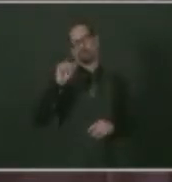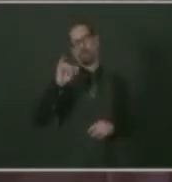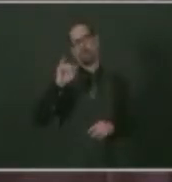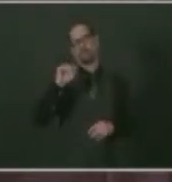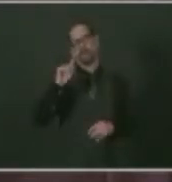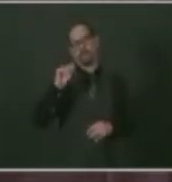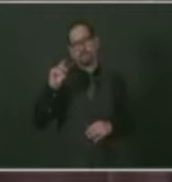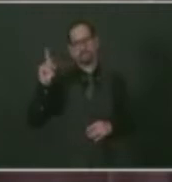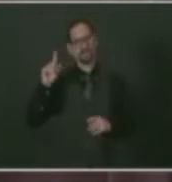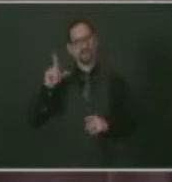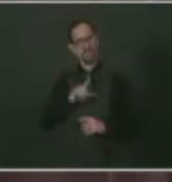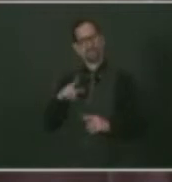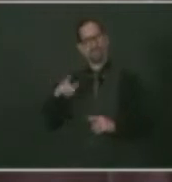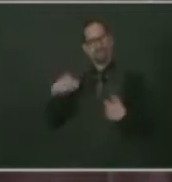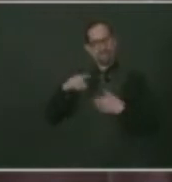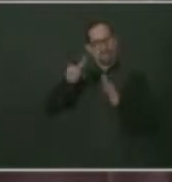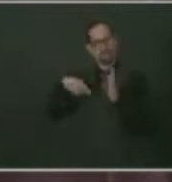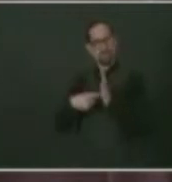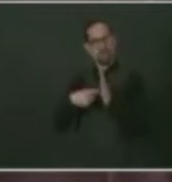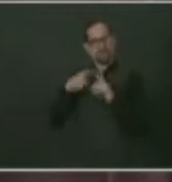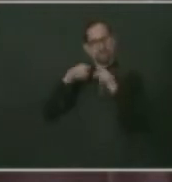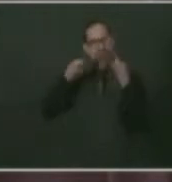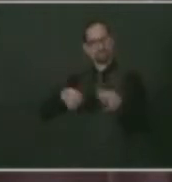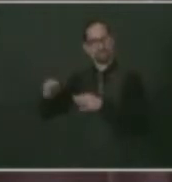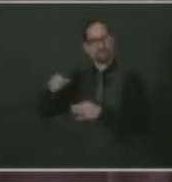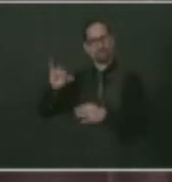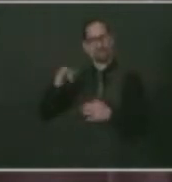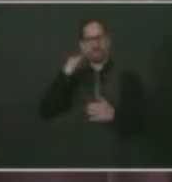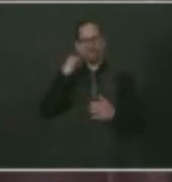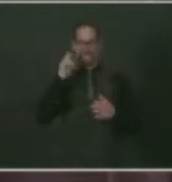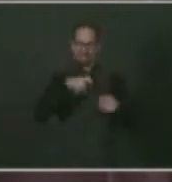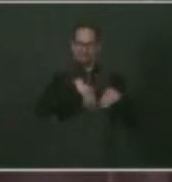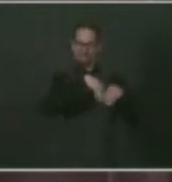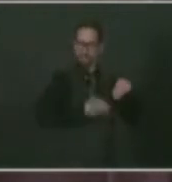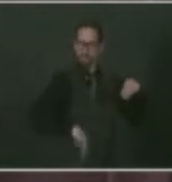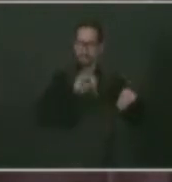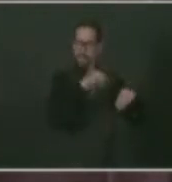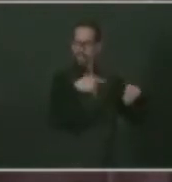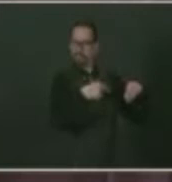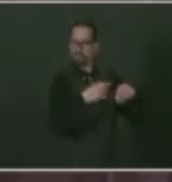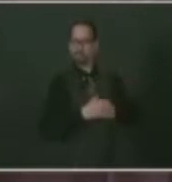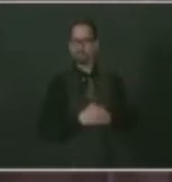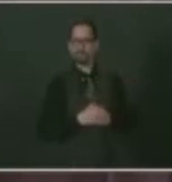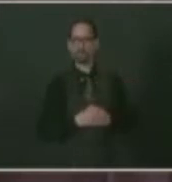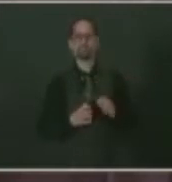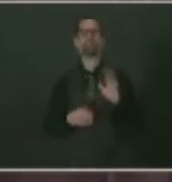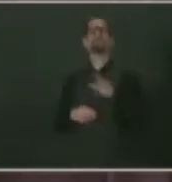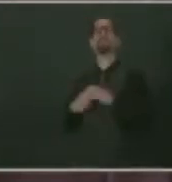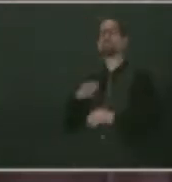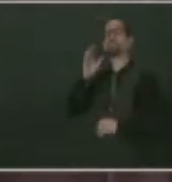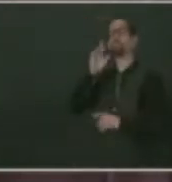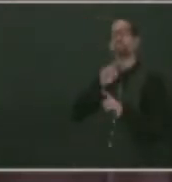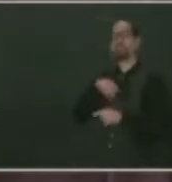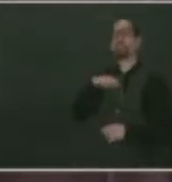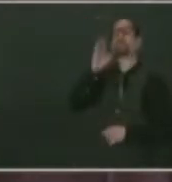in response to this now that they are in fact meeting? Yeah, and I'm meeting with them, with the Speaker, the Senate President, and other leadership, not only on the budget,